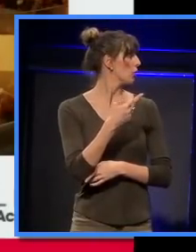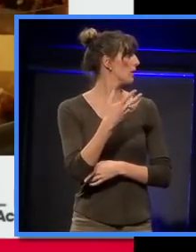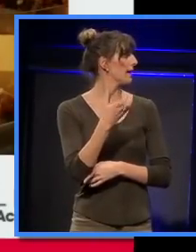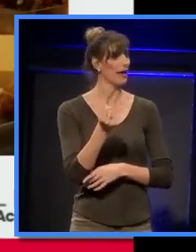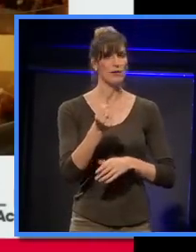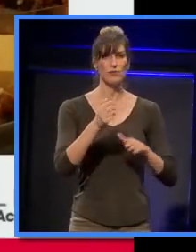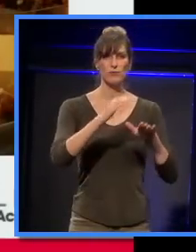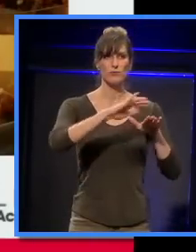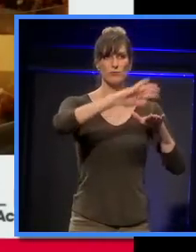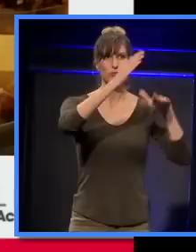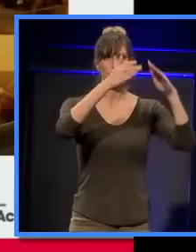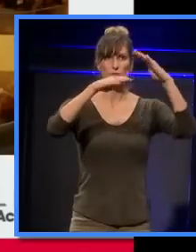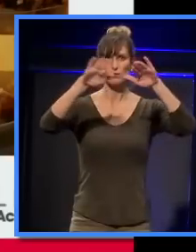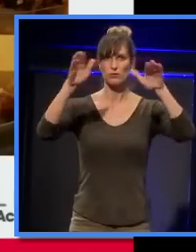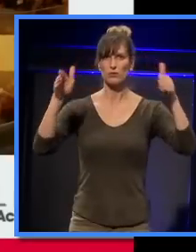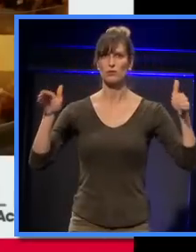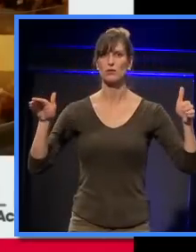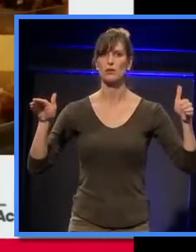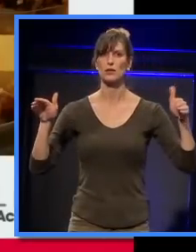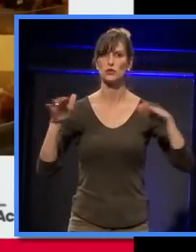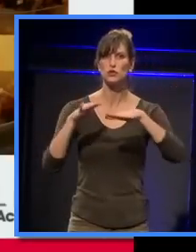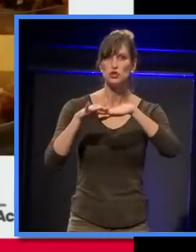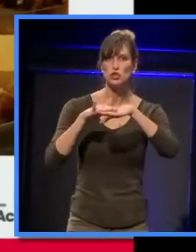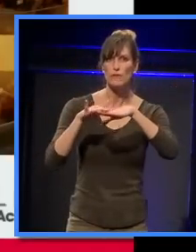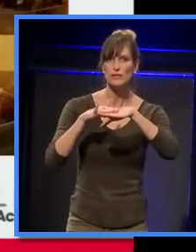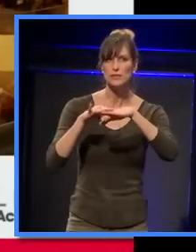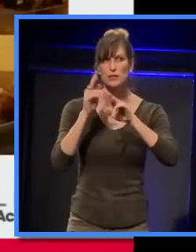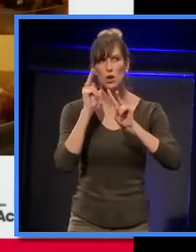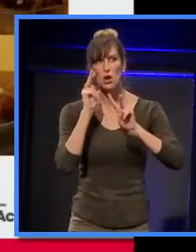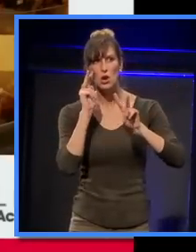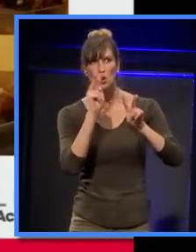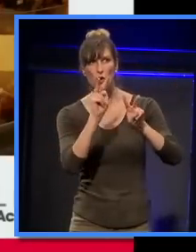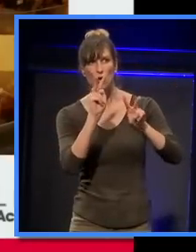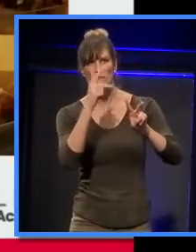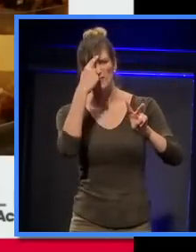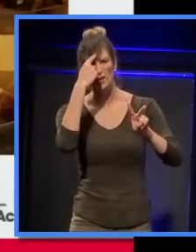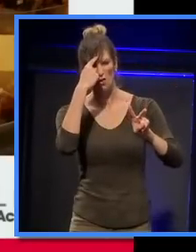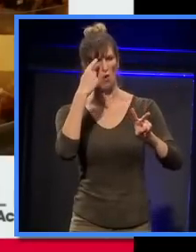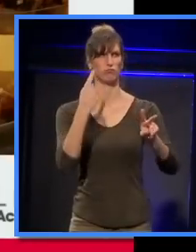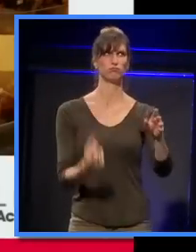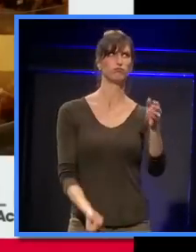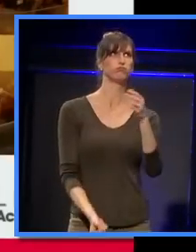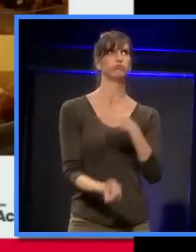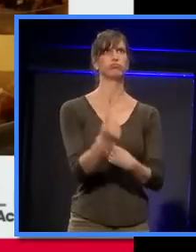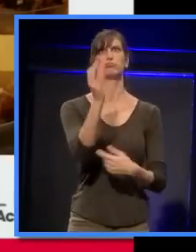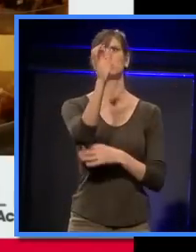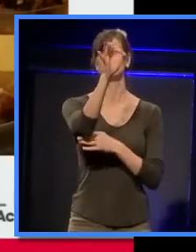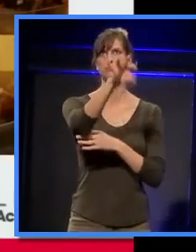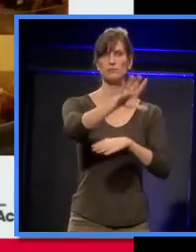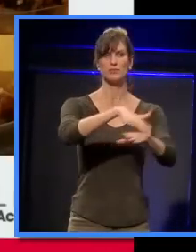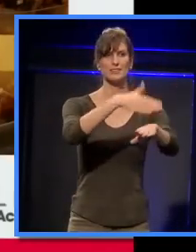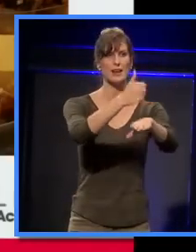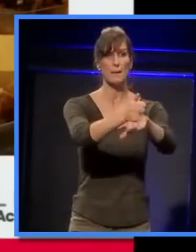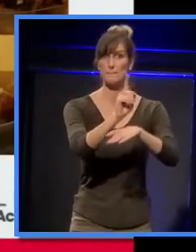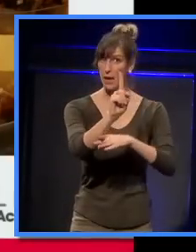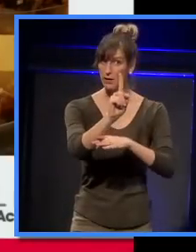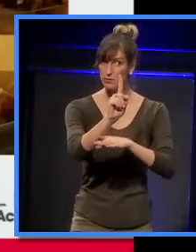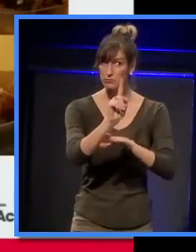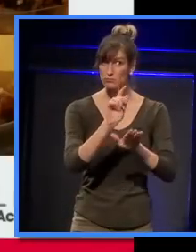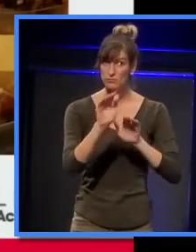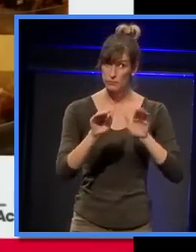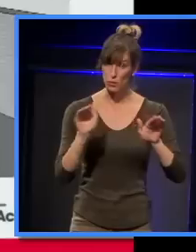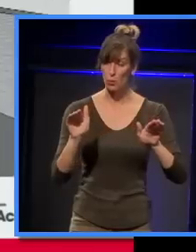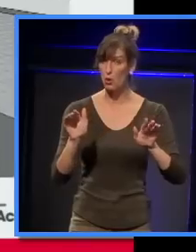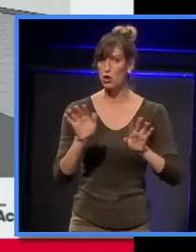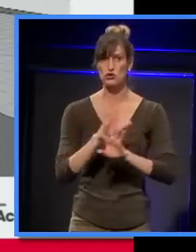the nuages and all sorts of things, that look, possibly look arbitrary. And I assure you, there's no arbitrary surfaces in